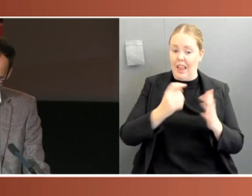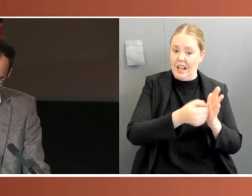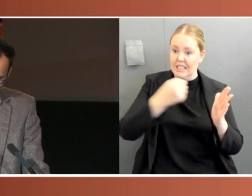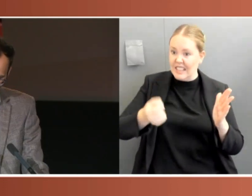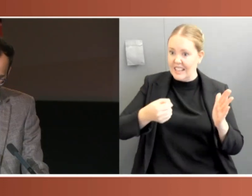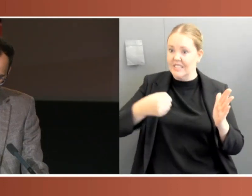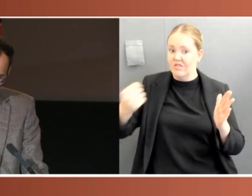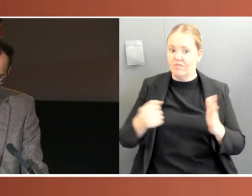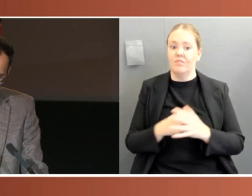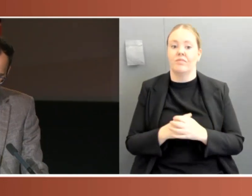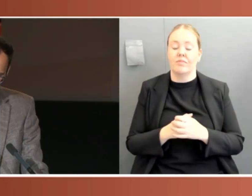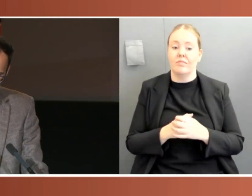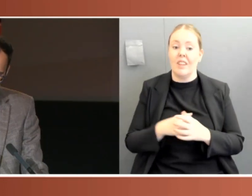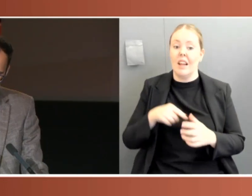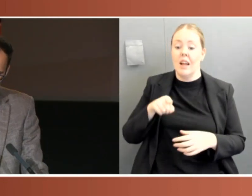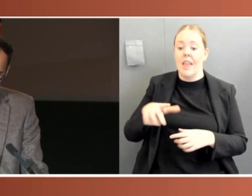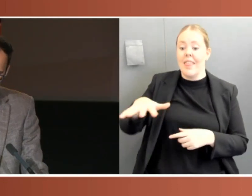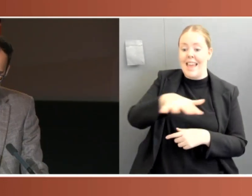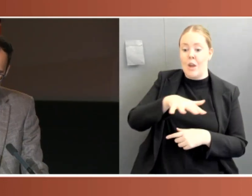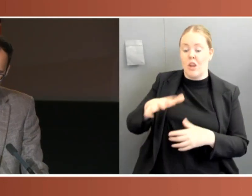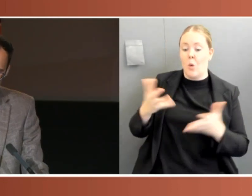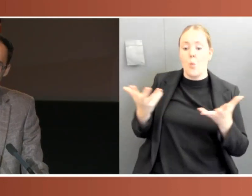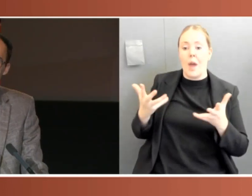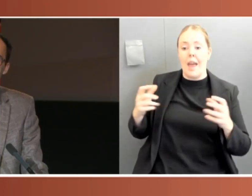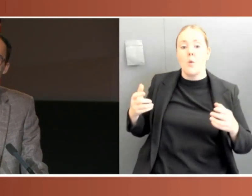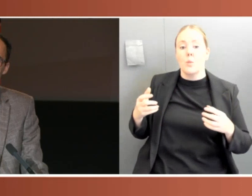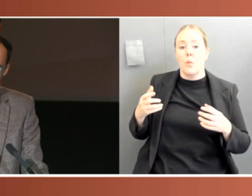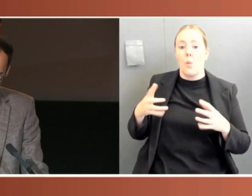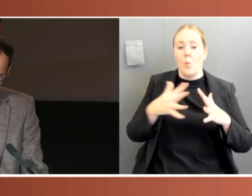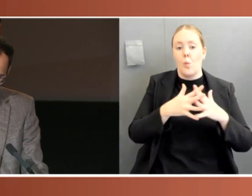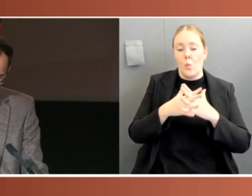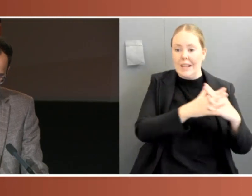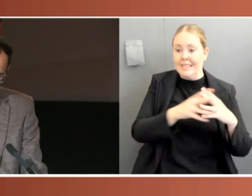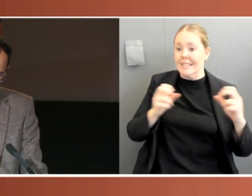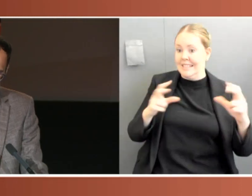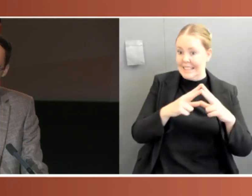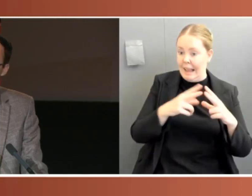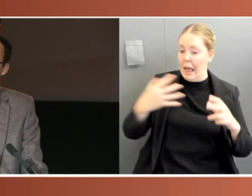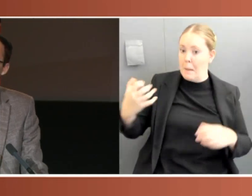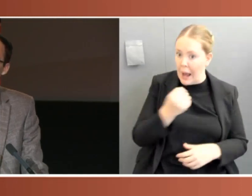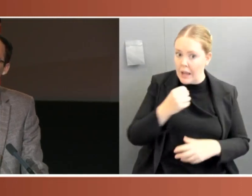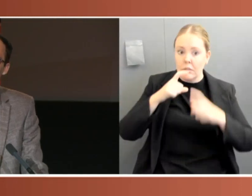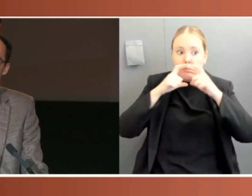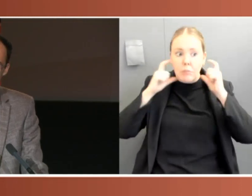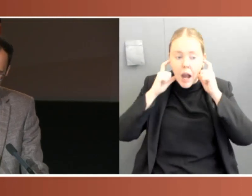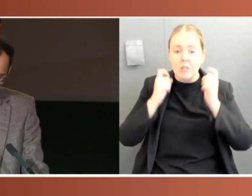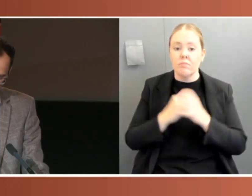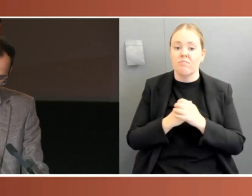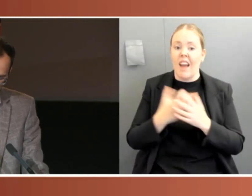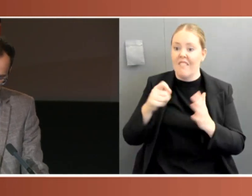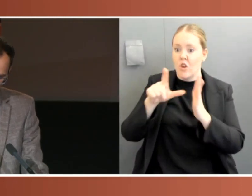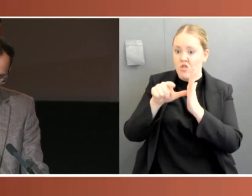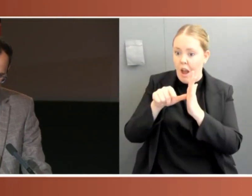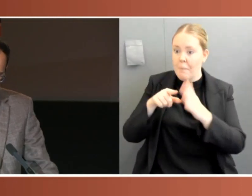Western Sydney, were placed under curfews and were required to wear a mask at all times outside the house. They also faced more overt police enforcement.